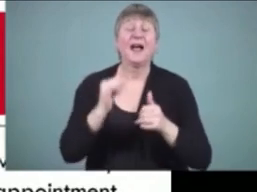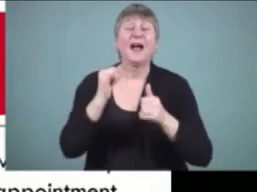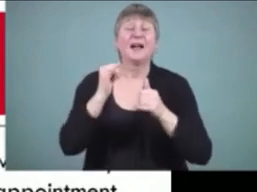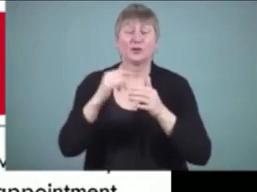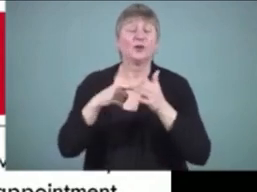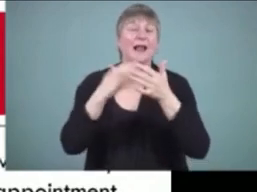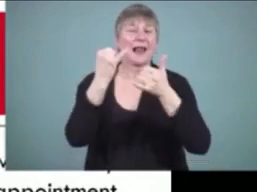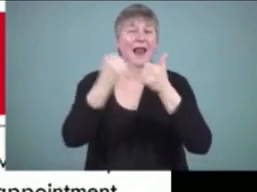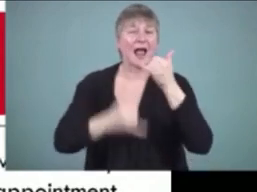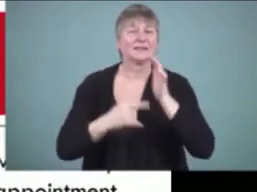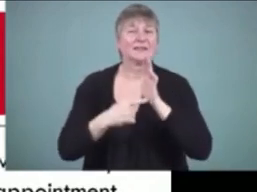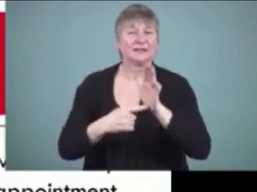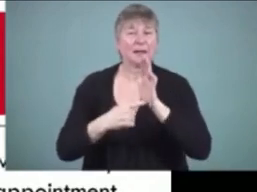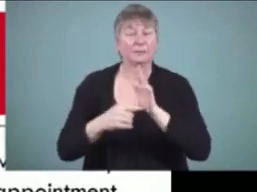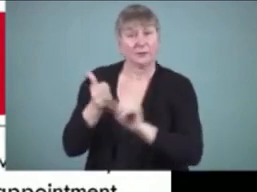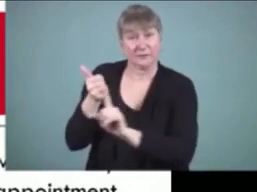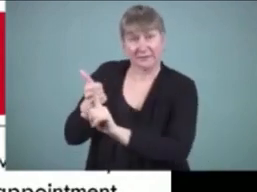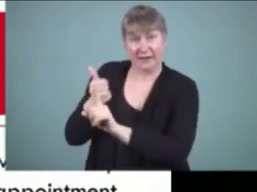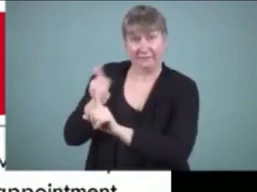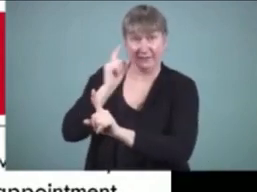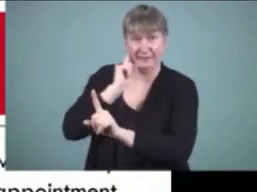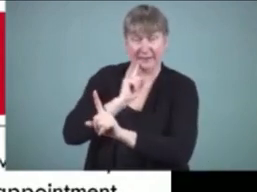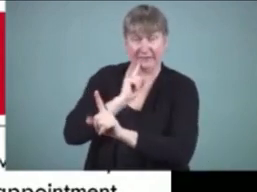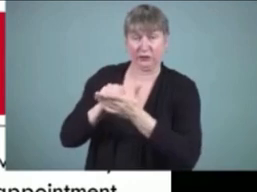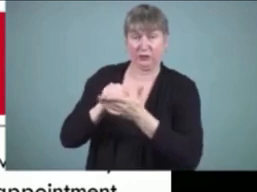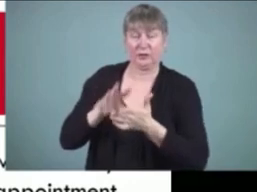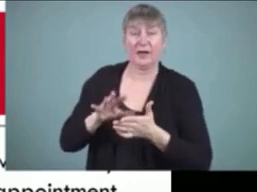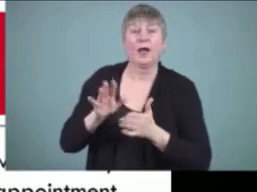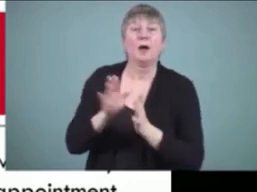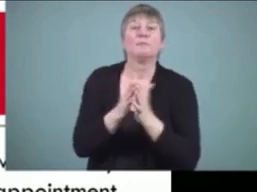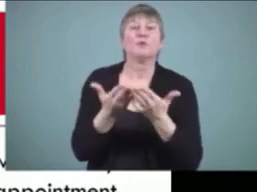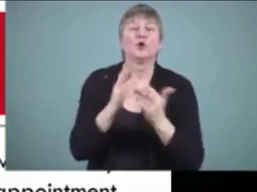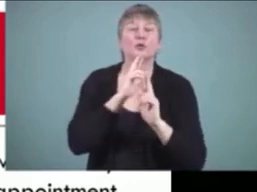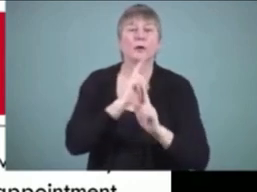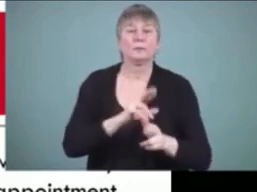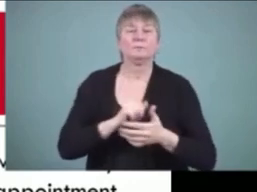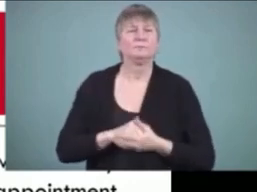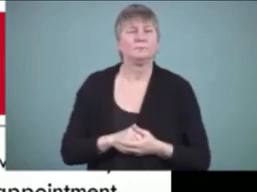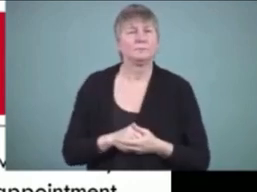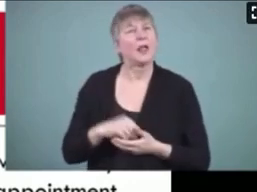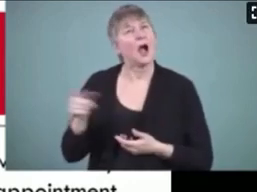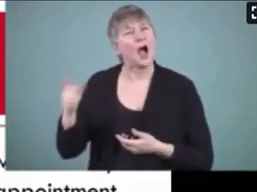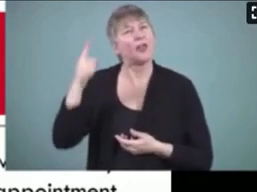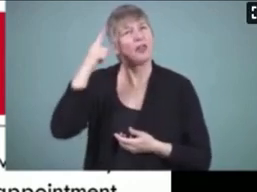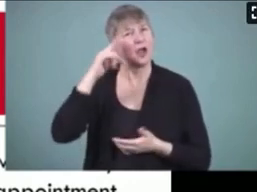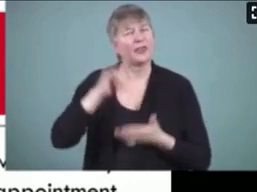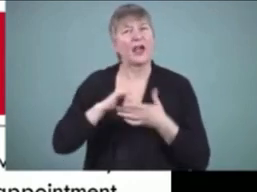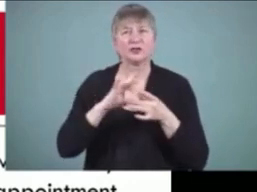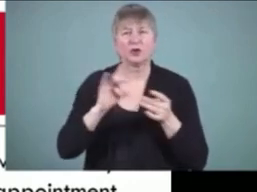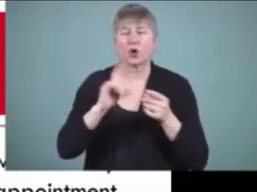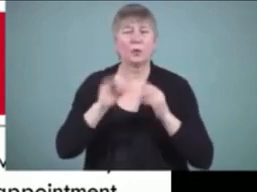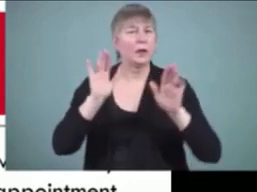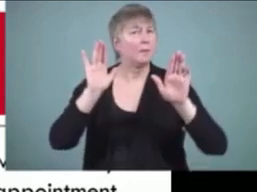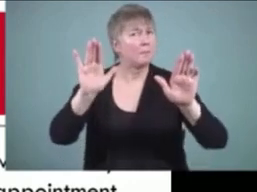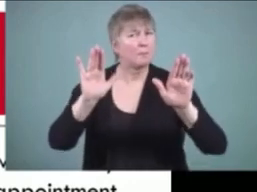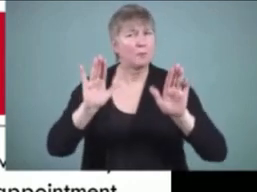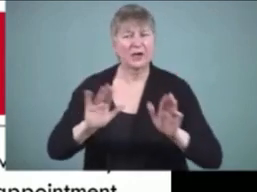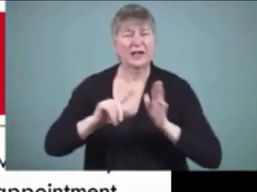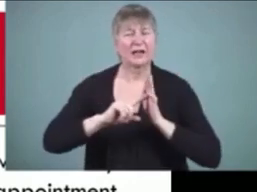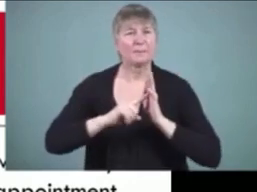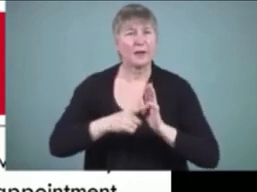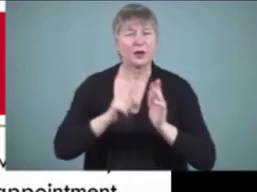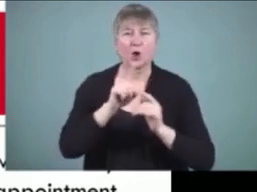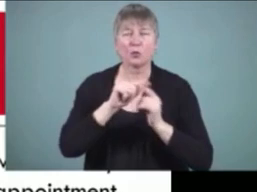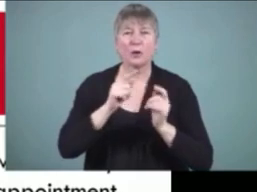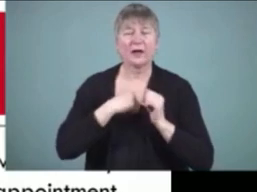by a deaf student who in his book reports writes, I thought the story had a brilliant beginning, which really hooks you, but the ending